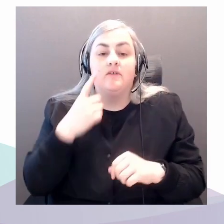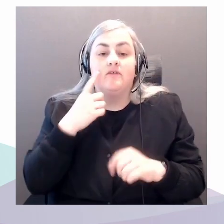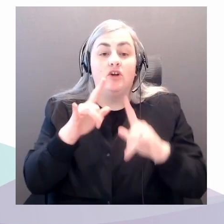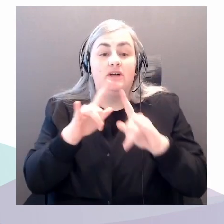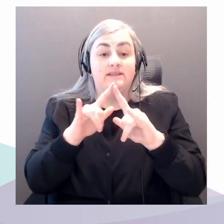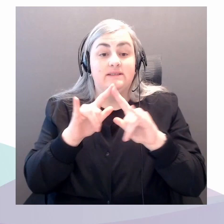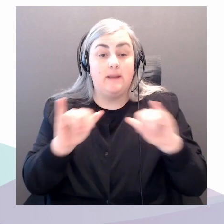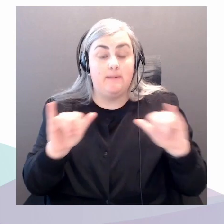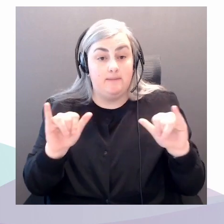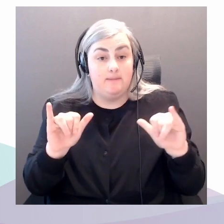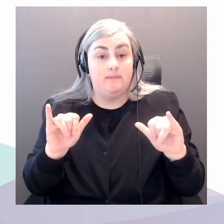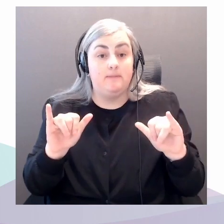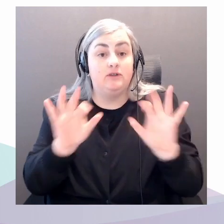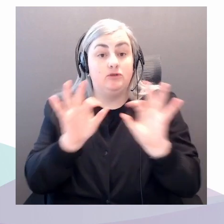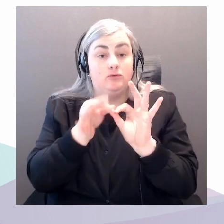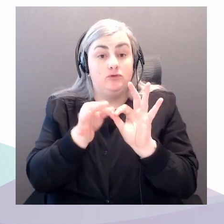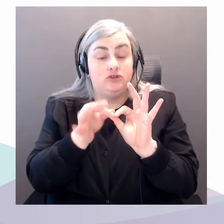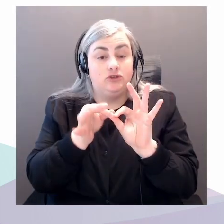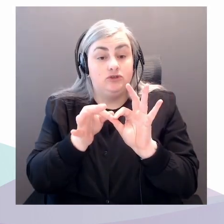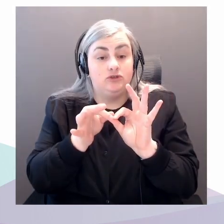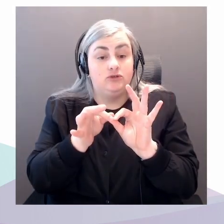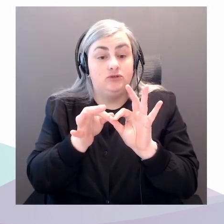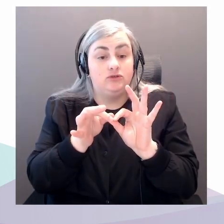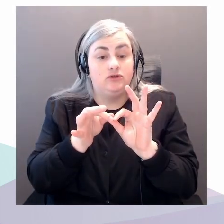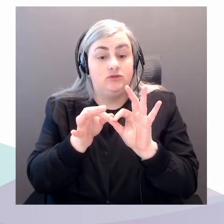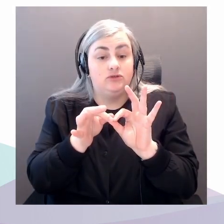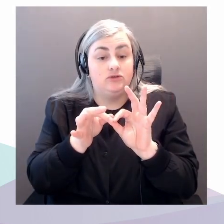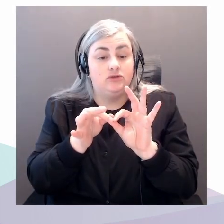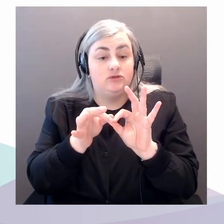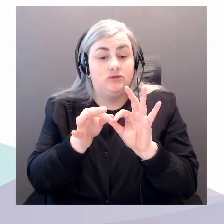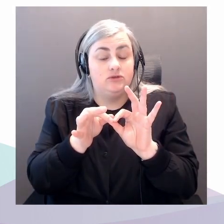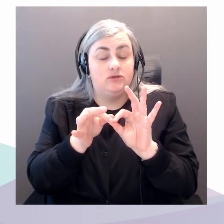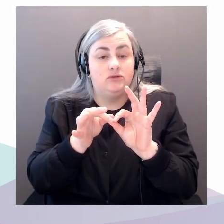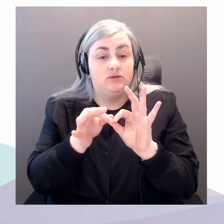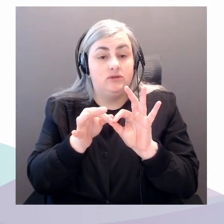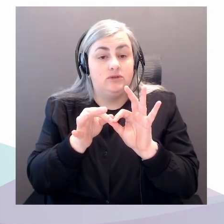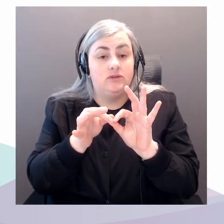go to the bottom of your Zoom screen where it says interpretation.